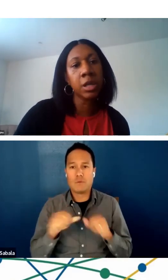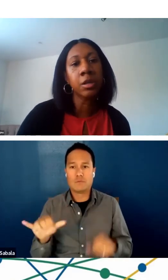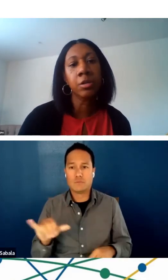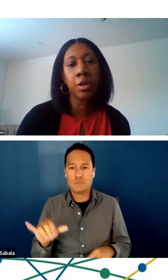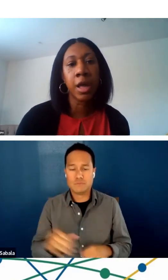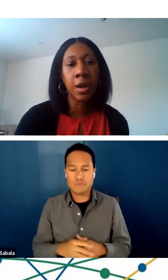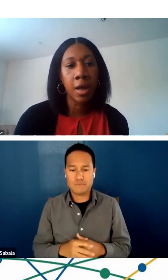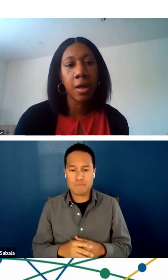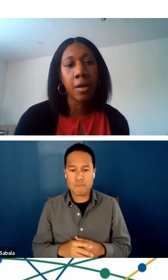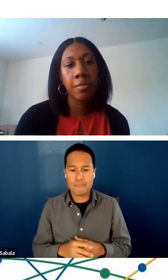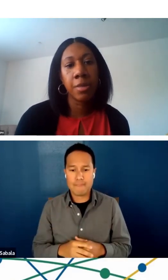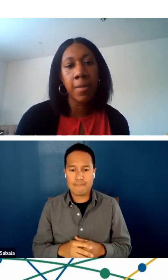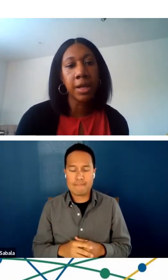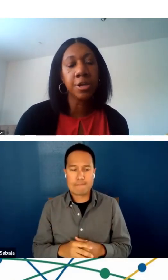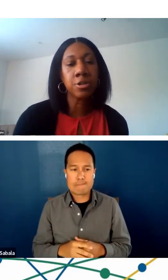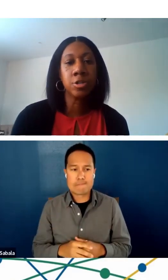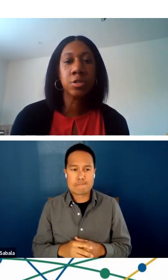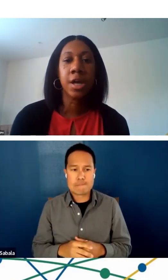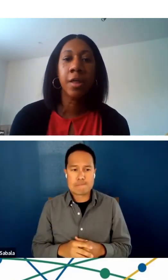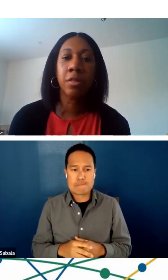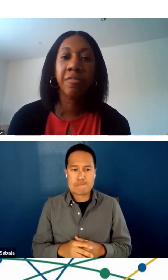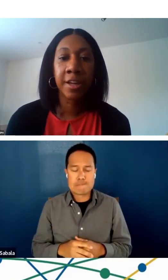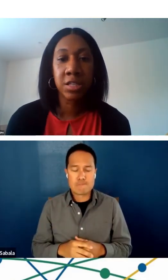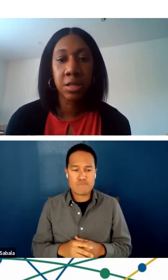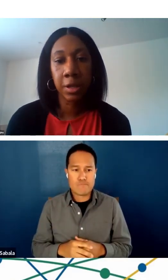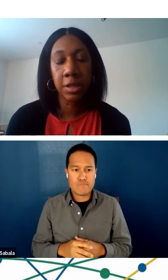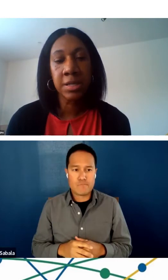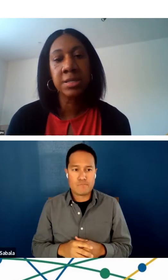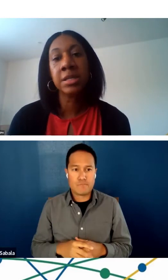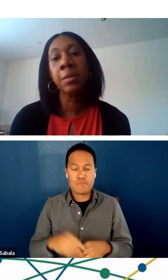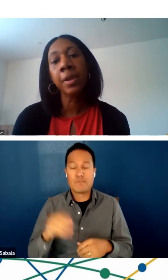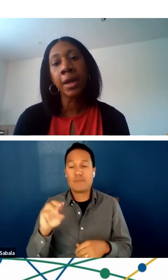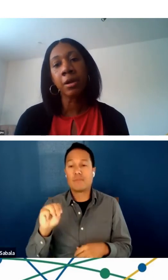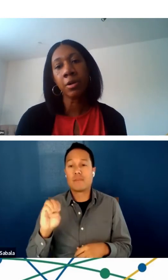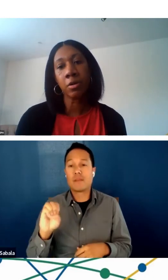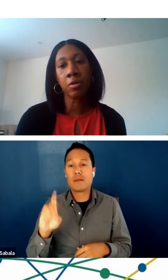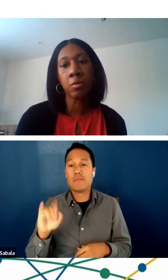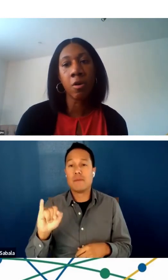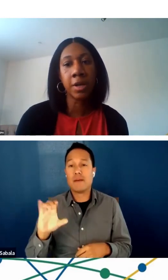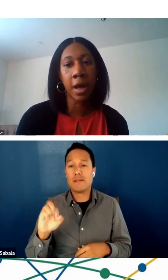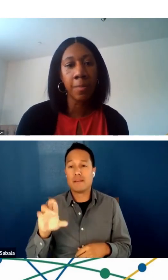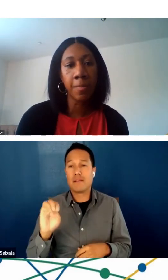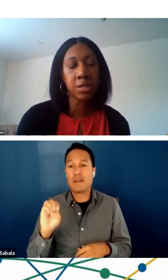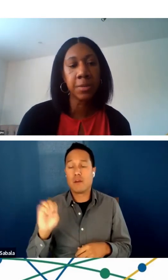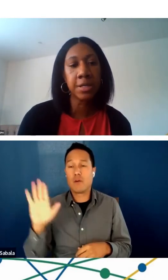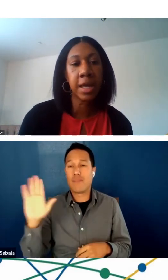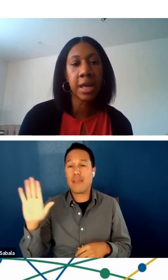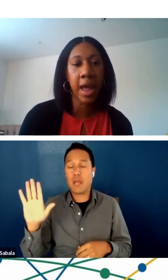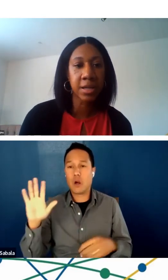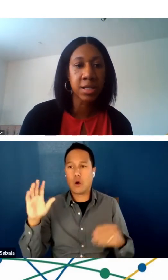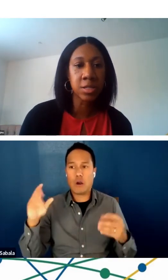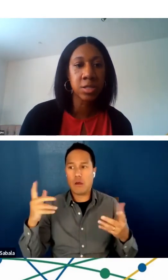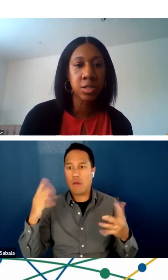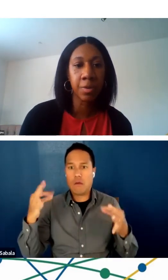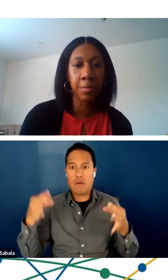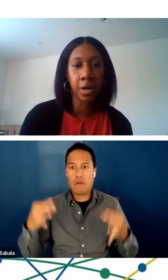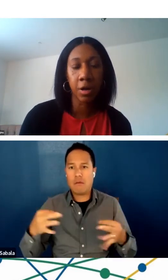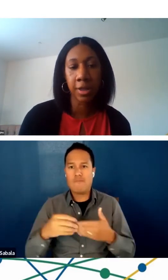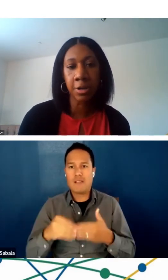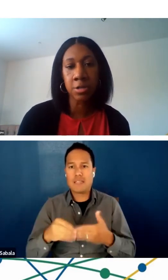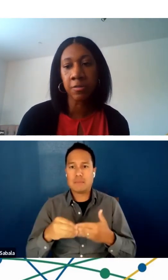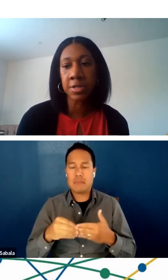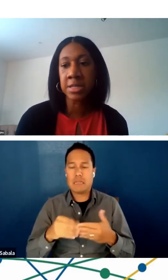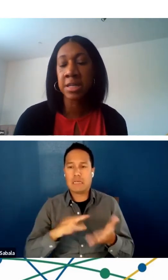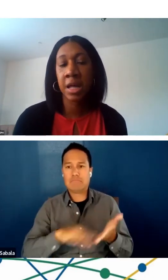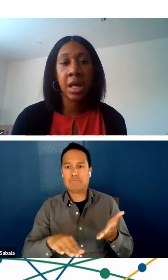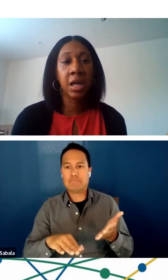And they concluded that Medicare's new telehealth flexibilities did play a critical role in helping to maintain access to primary